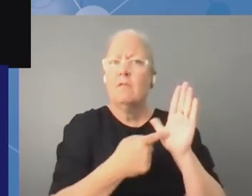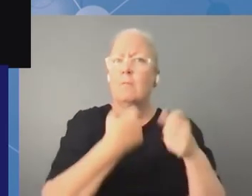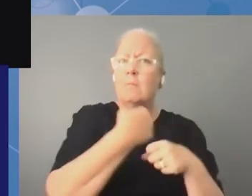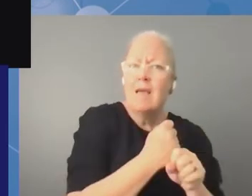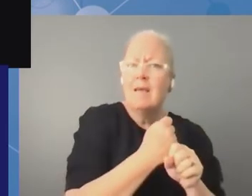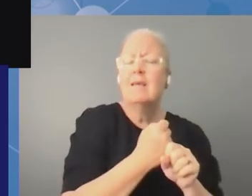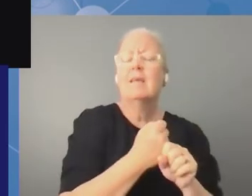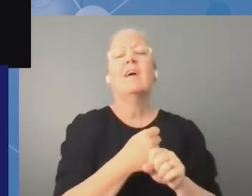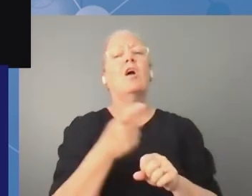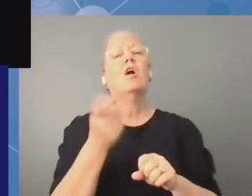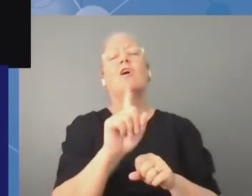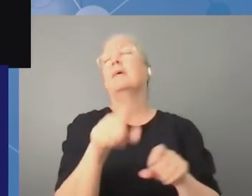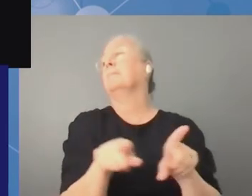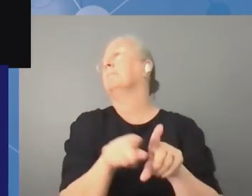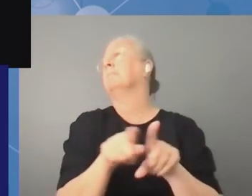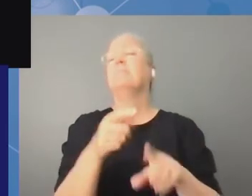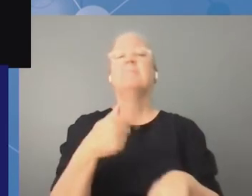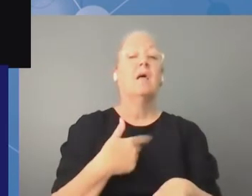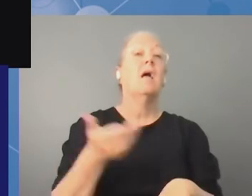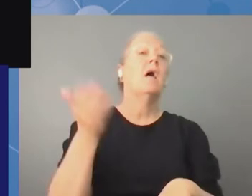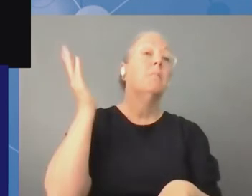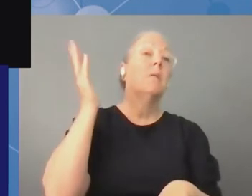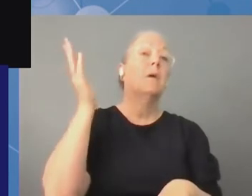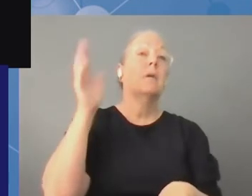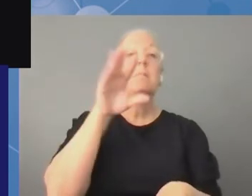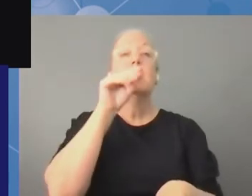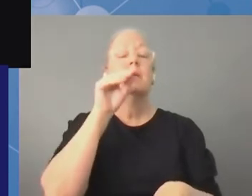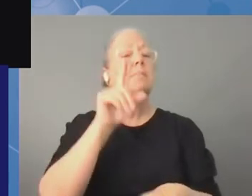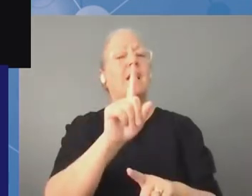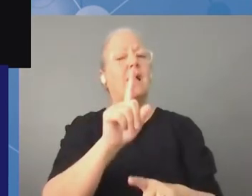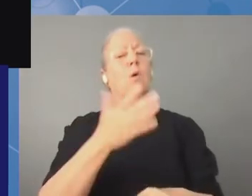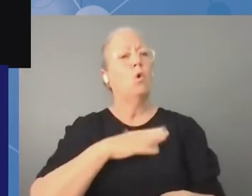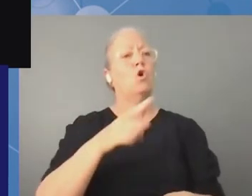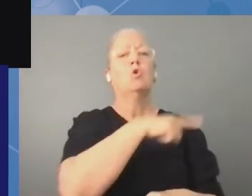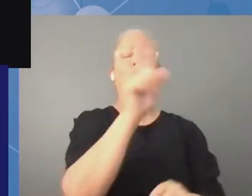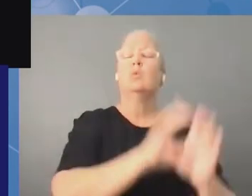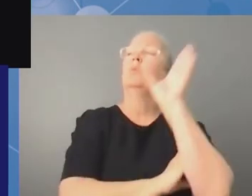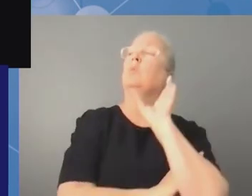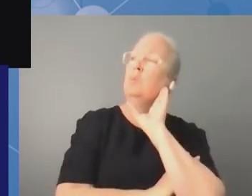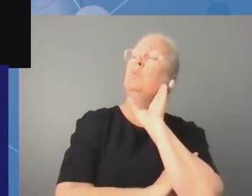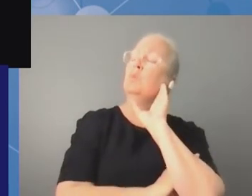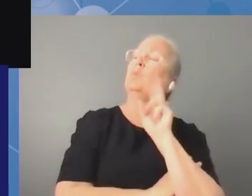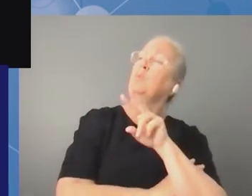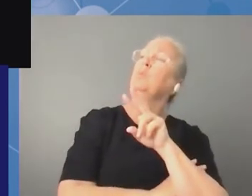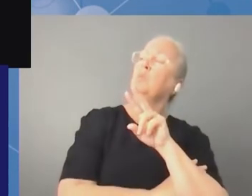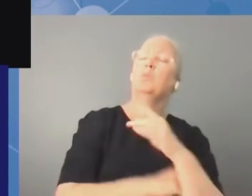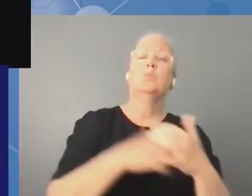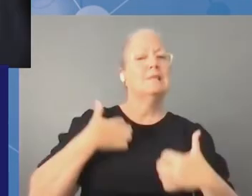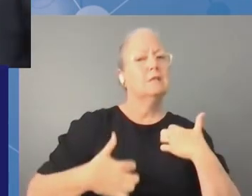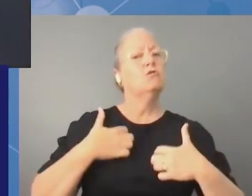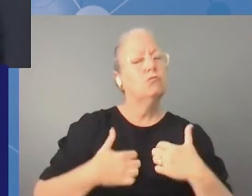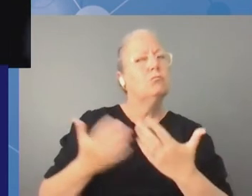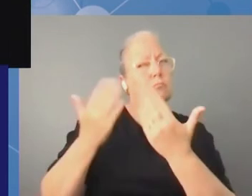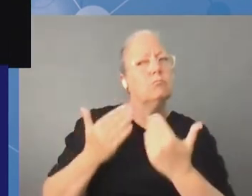but also to be listened and to be heard and that's why on one of the days of the forum we had a